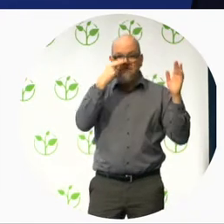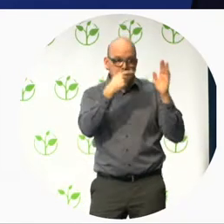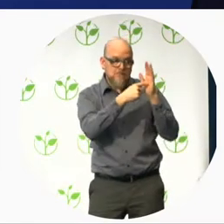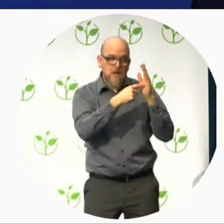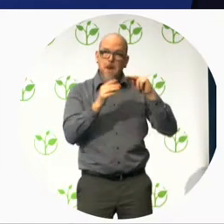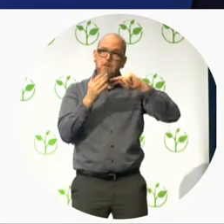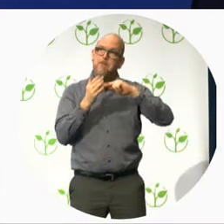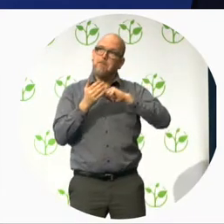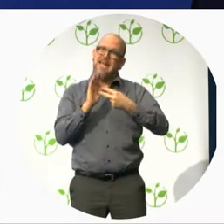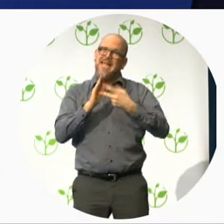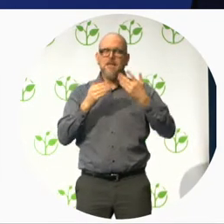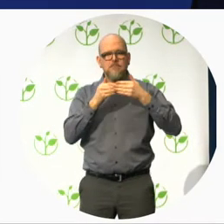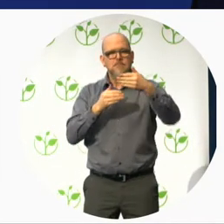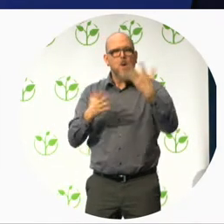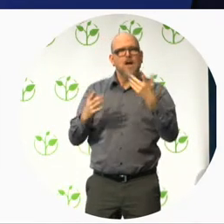Thank you very much.